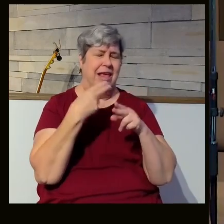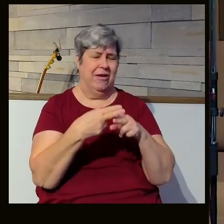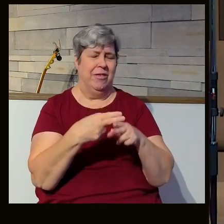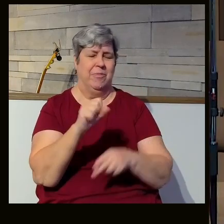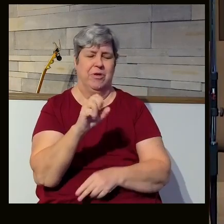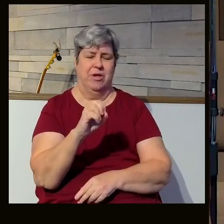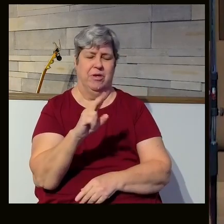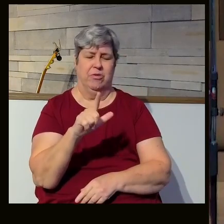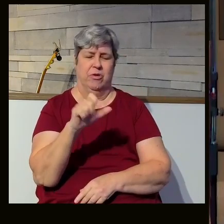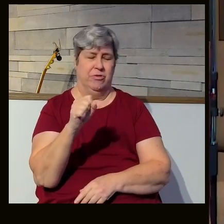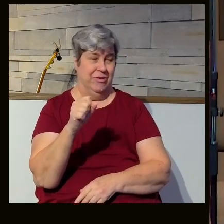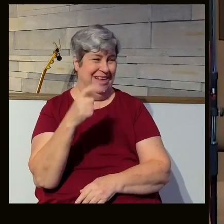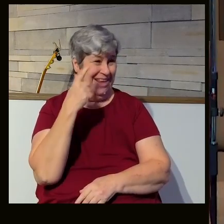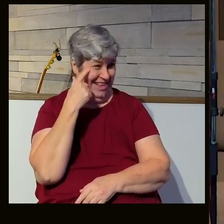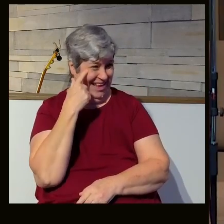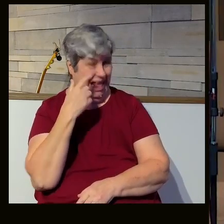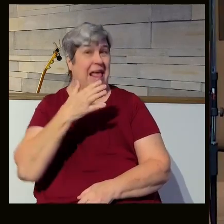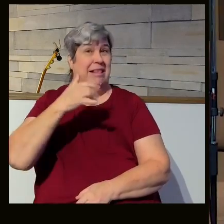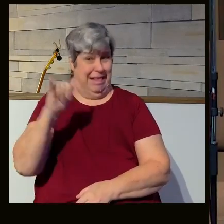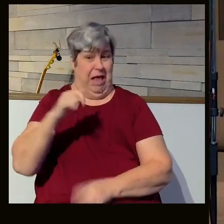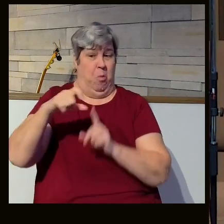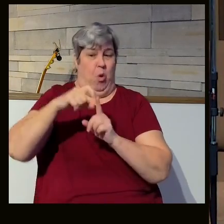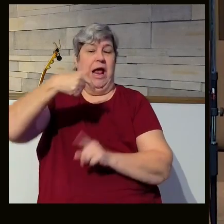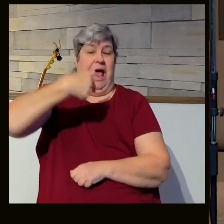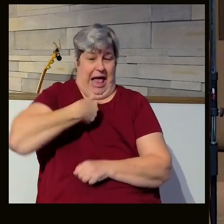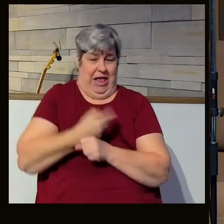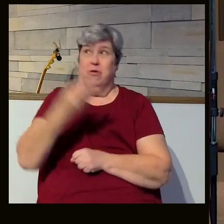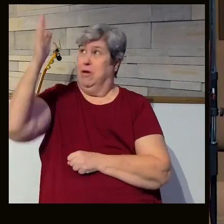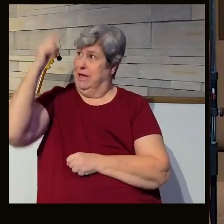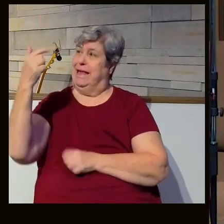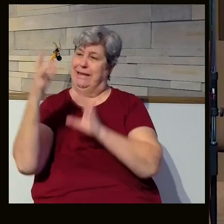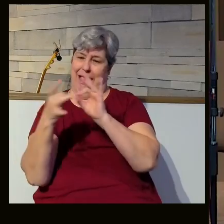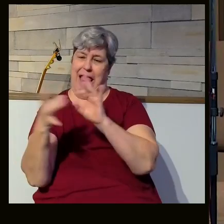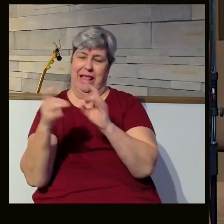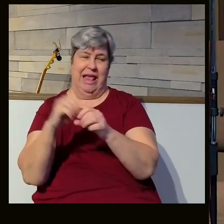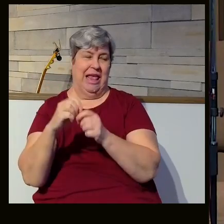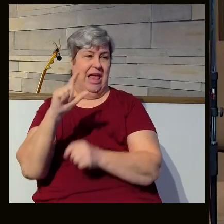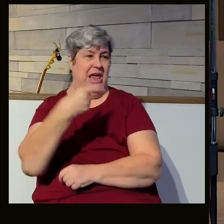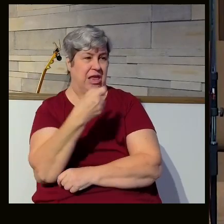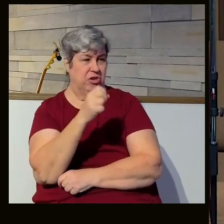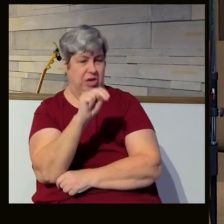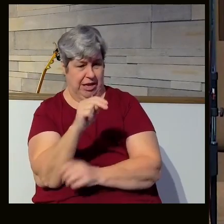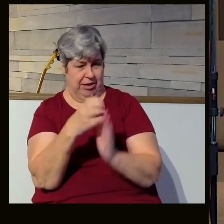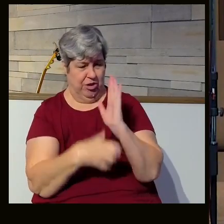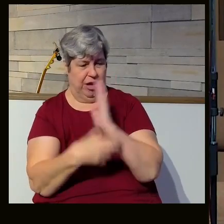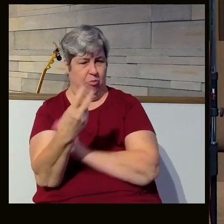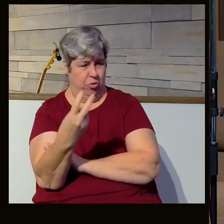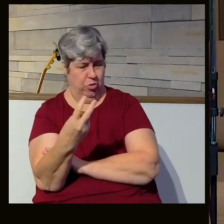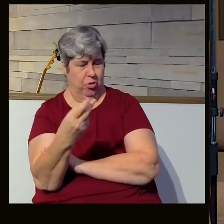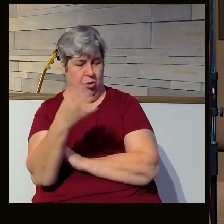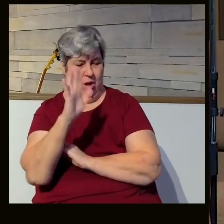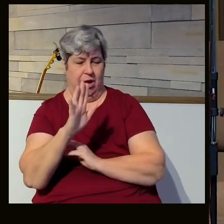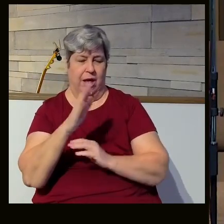because, you know, that's my terminology. That's what God said in Genesis chapter 2. When God